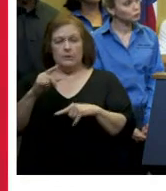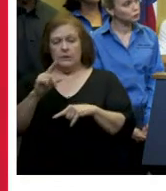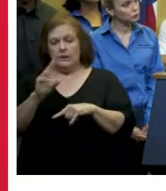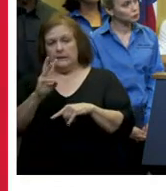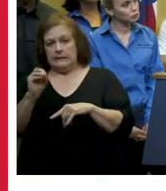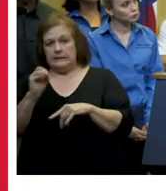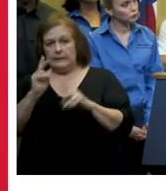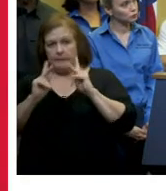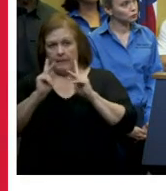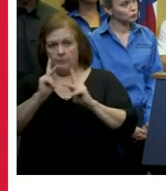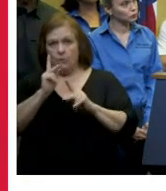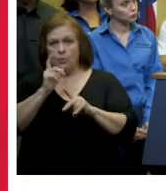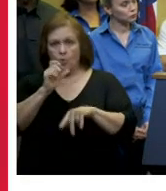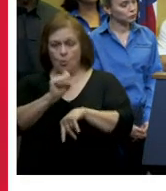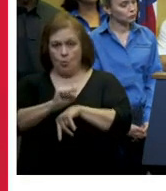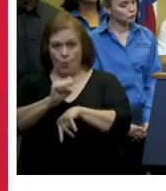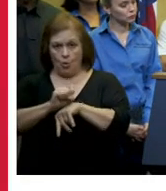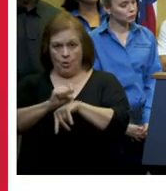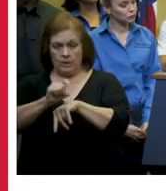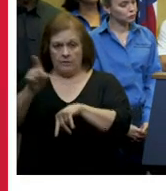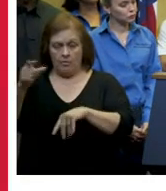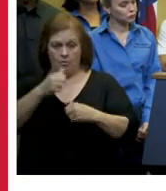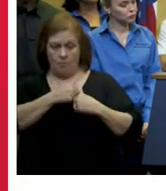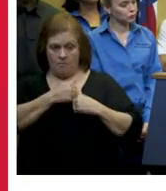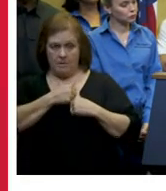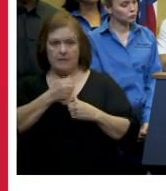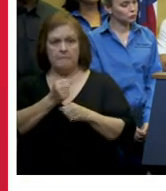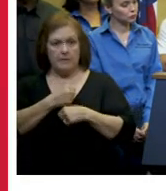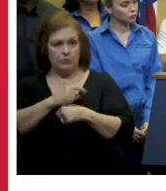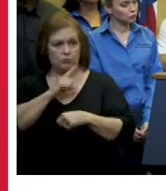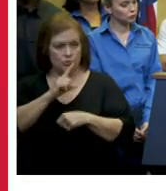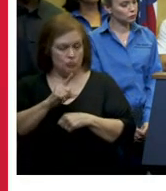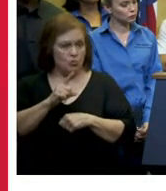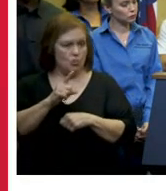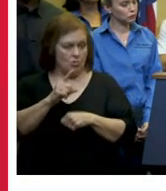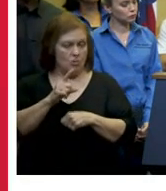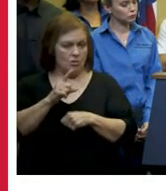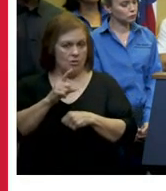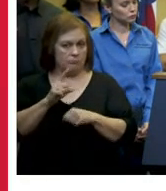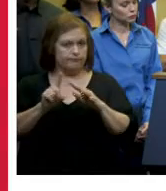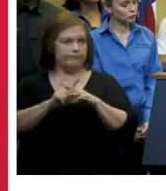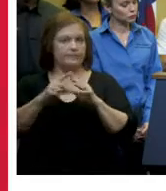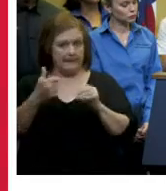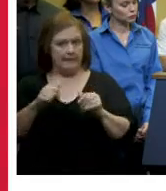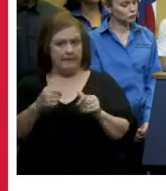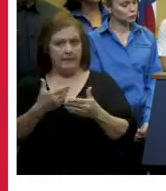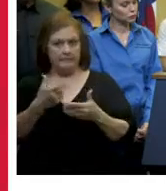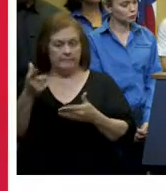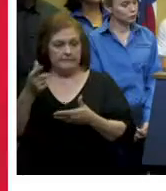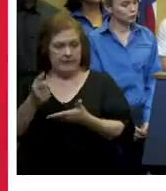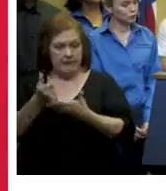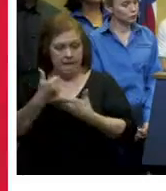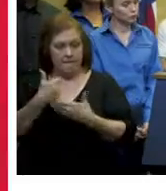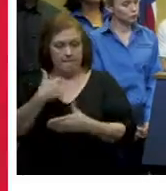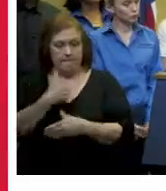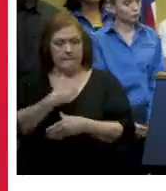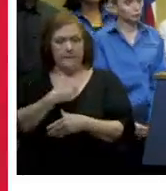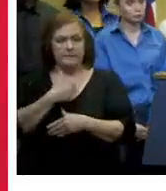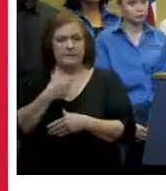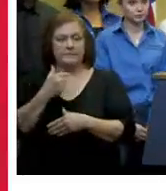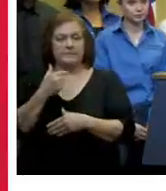um working at the district um making sure that we take care of any issues that arise uh we're continuing to uh